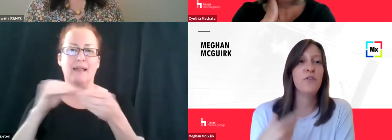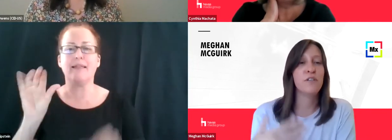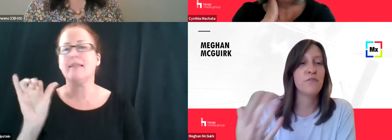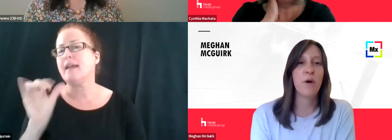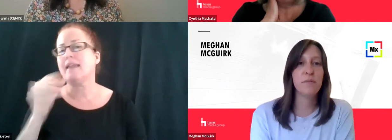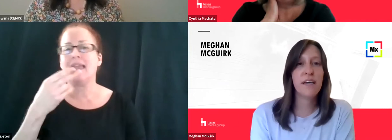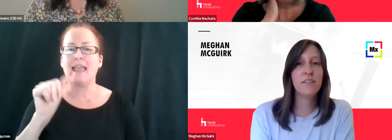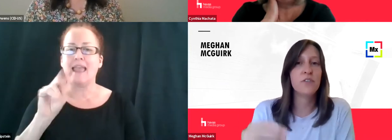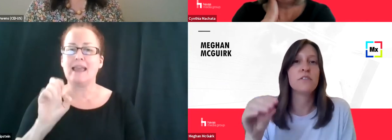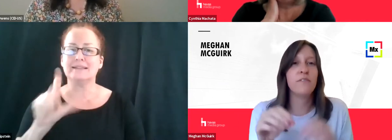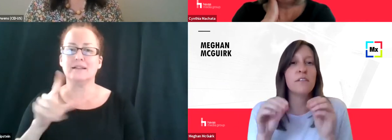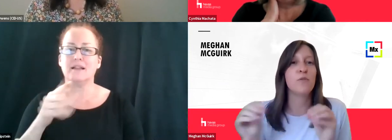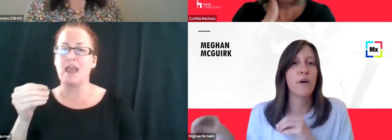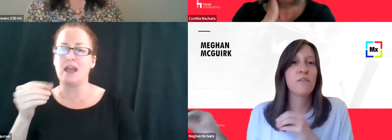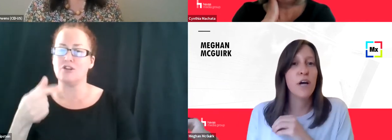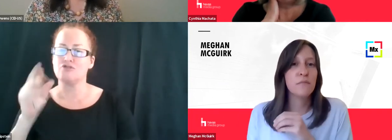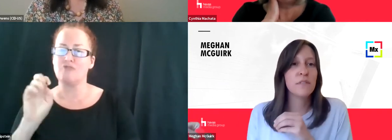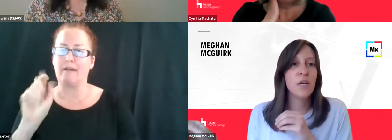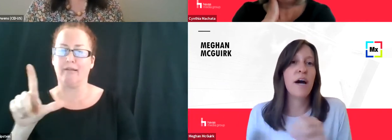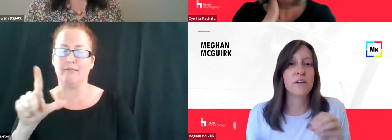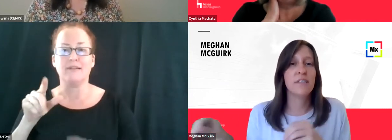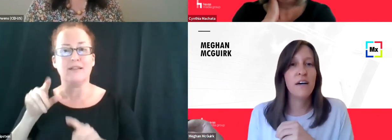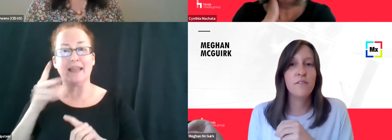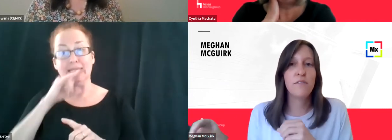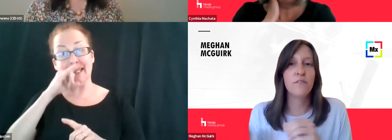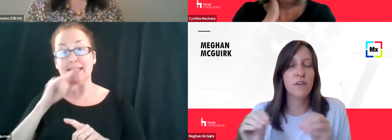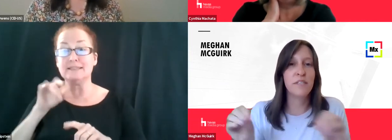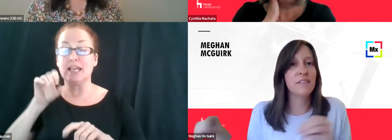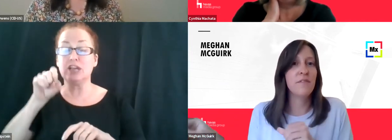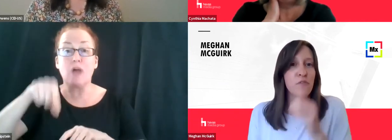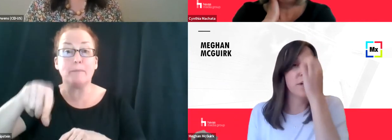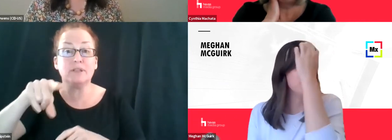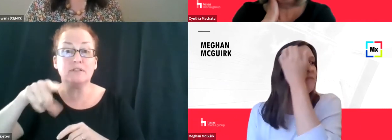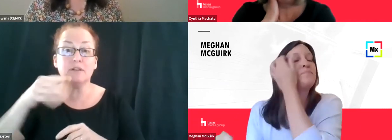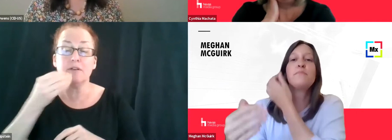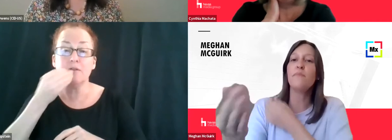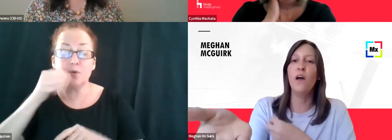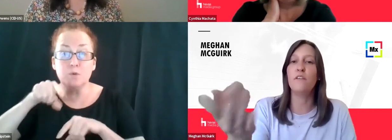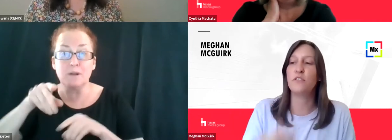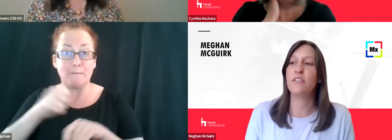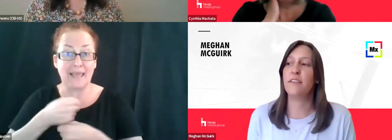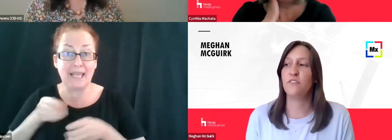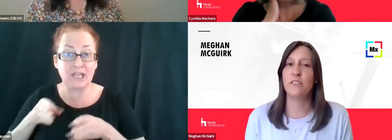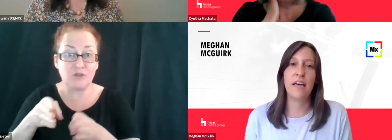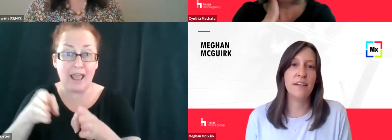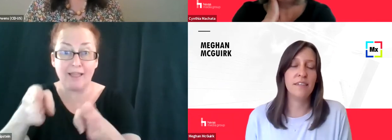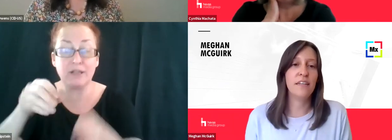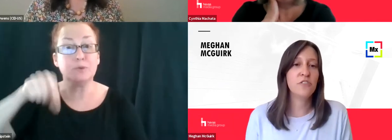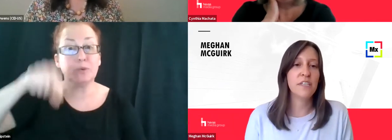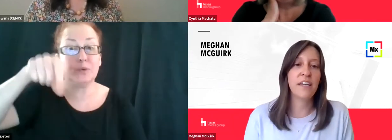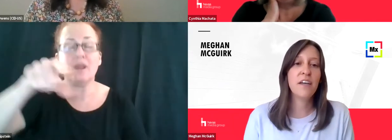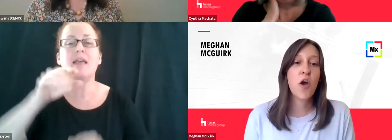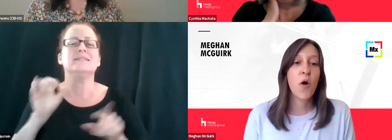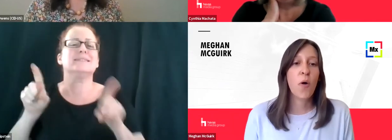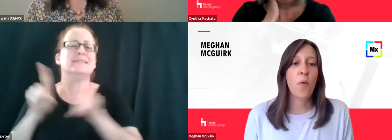the internet and you go to different websites, you're leaving little breadcrumbs about yourself of little pieces of information, all of which Cynthia just said. And